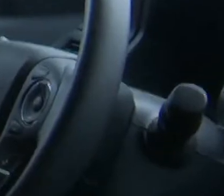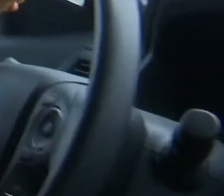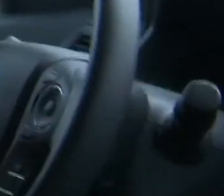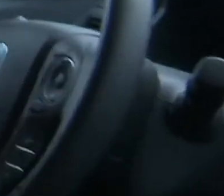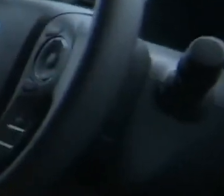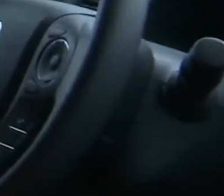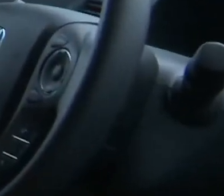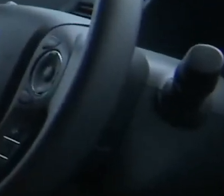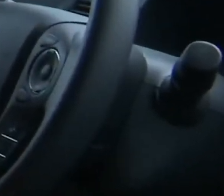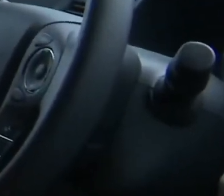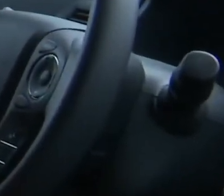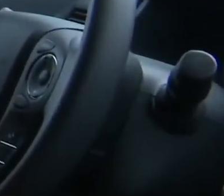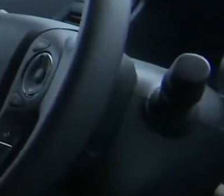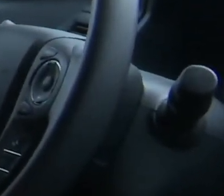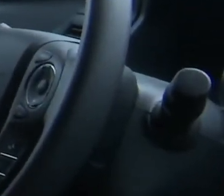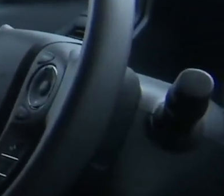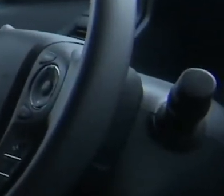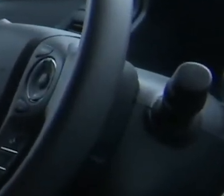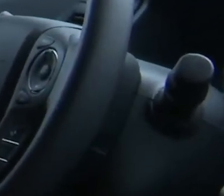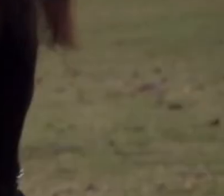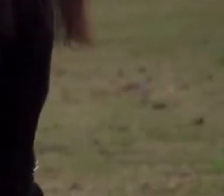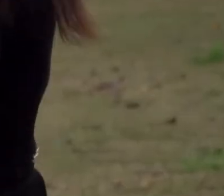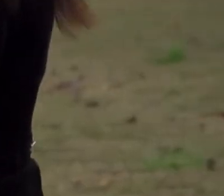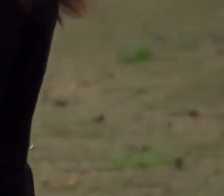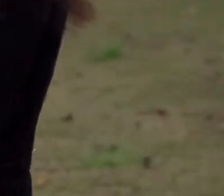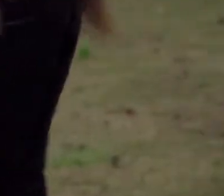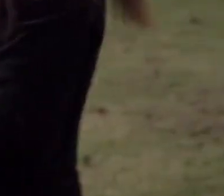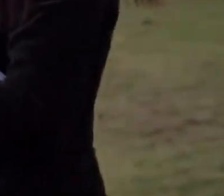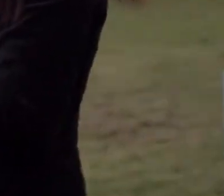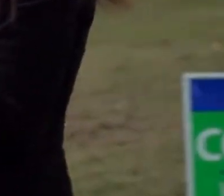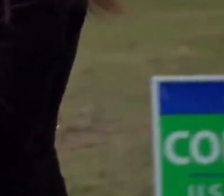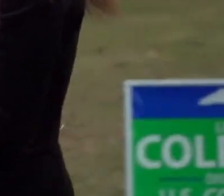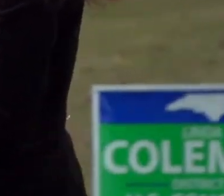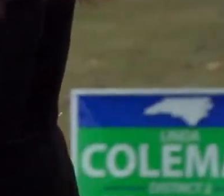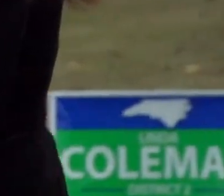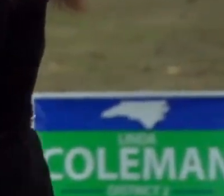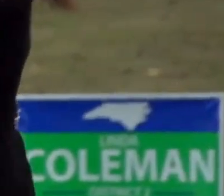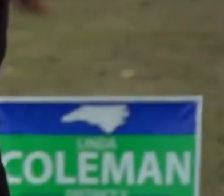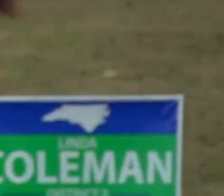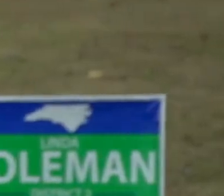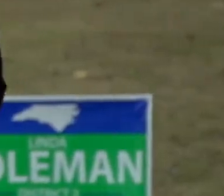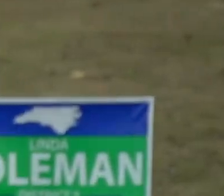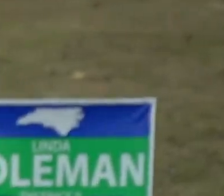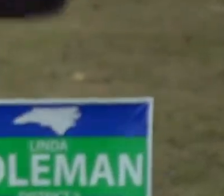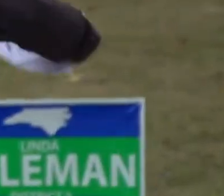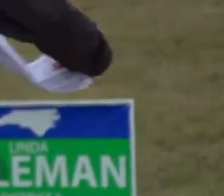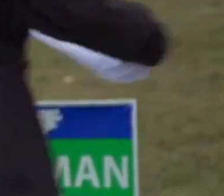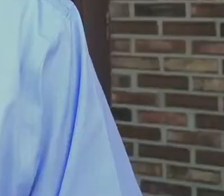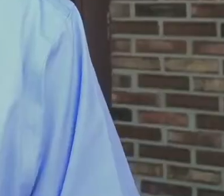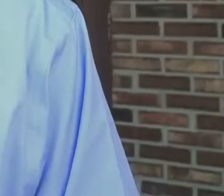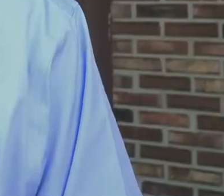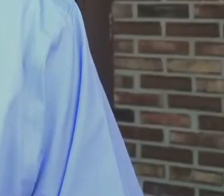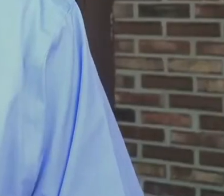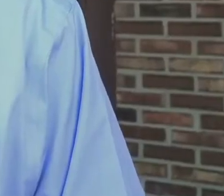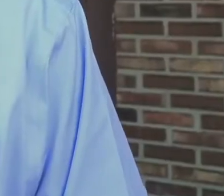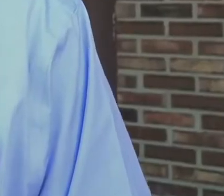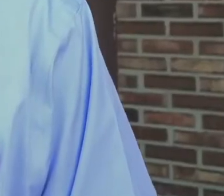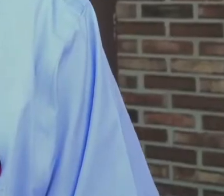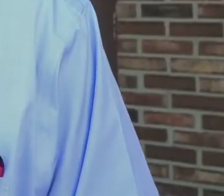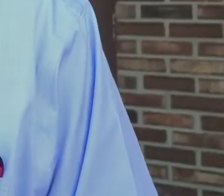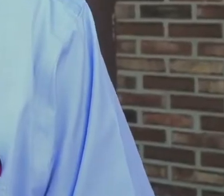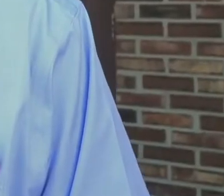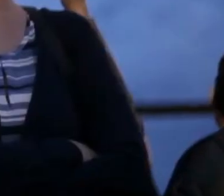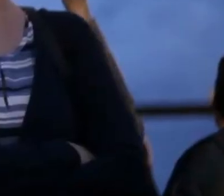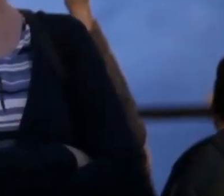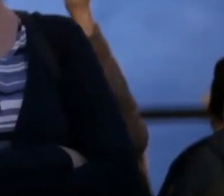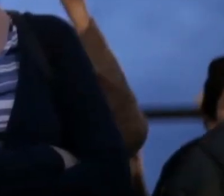I think about how I want more Asian Americans to participate in American political life, this is not what I had in mind. This is a democratic